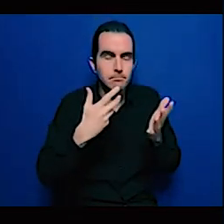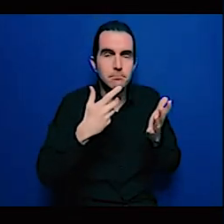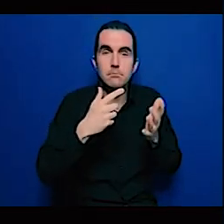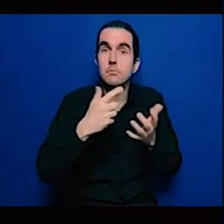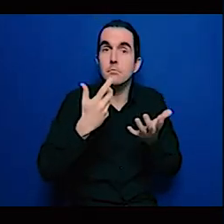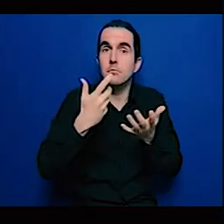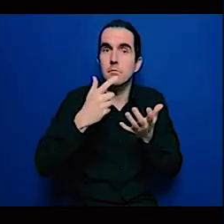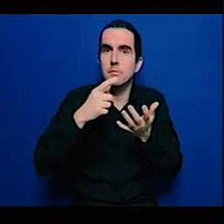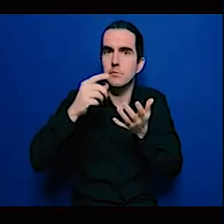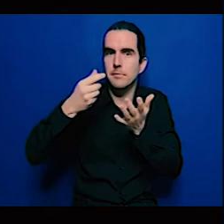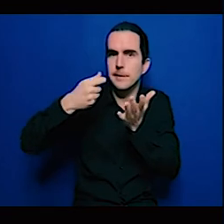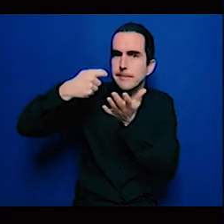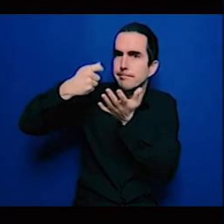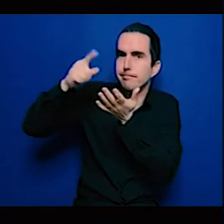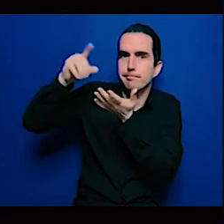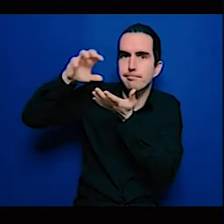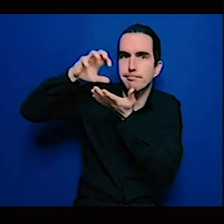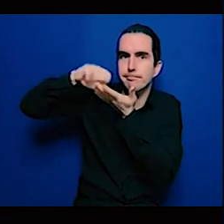our